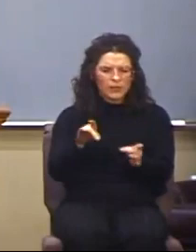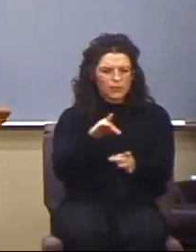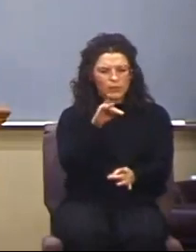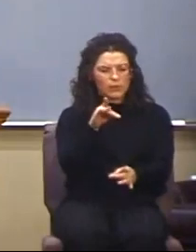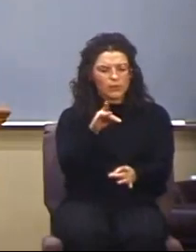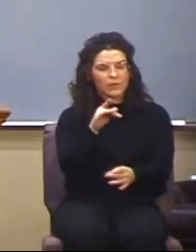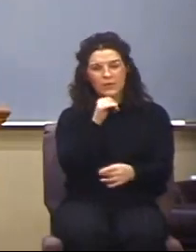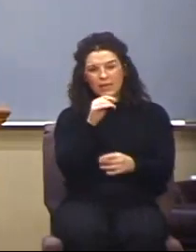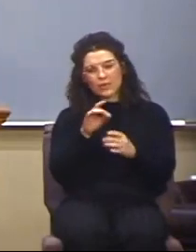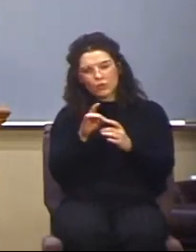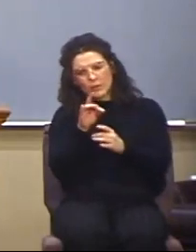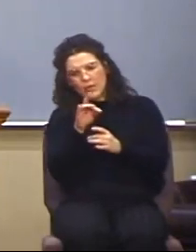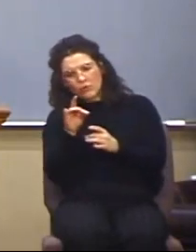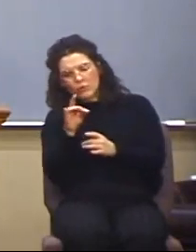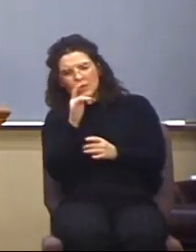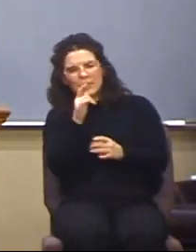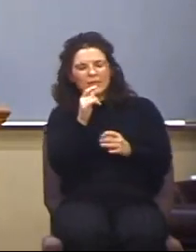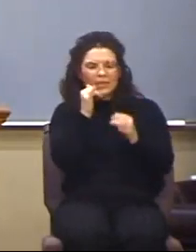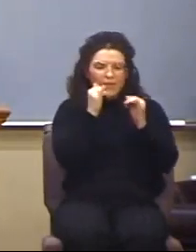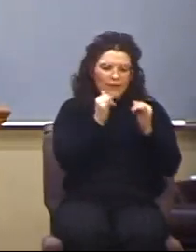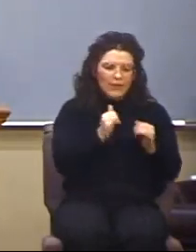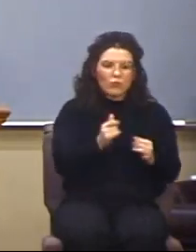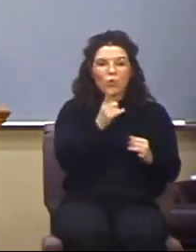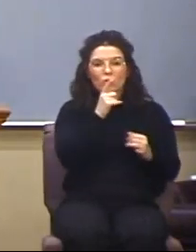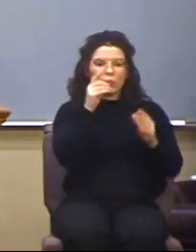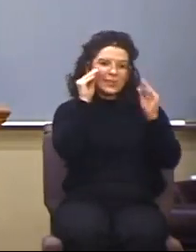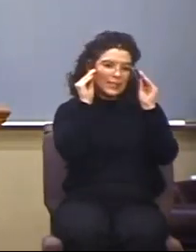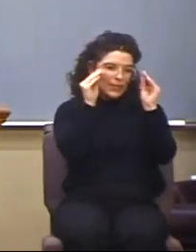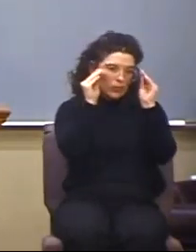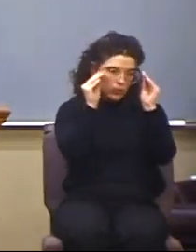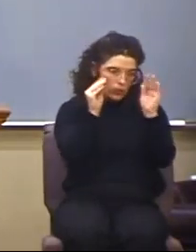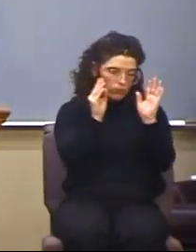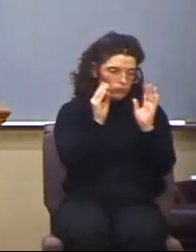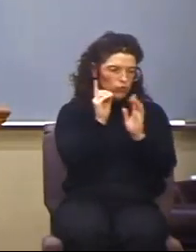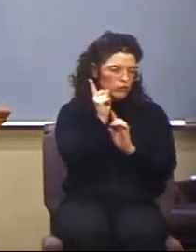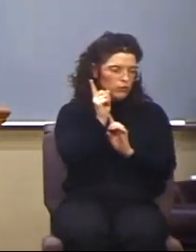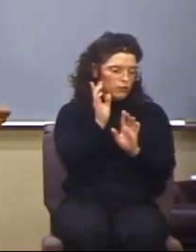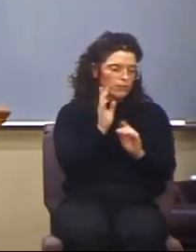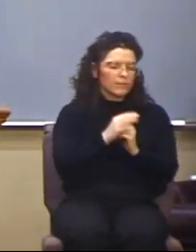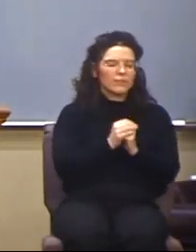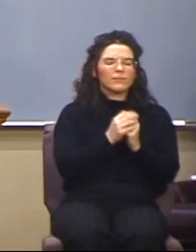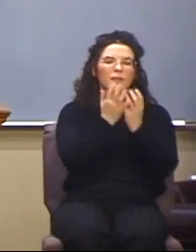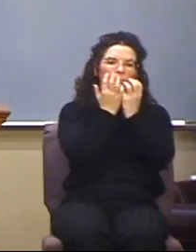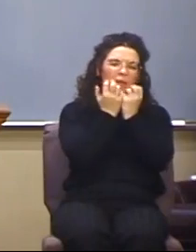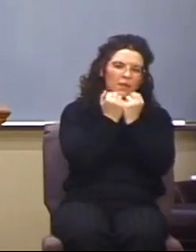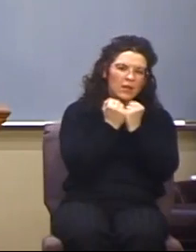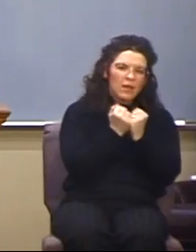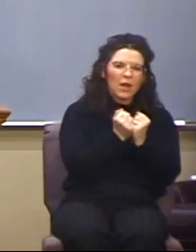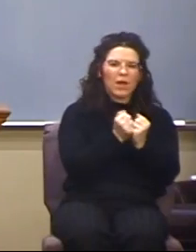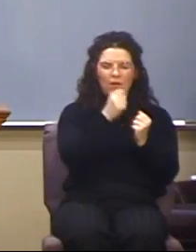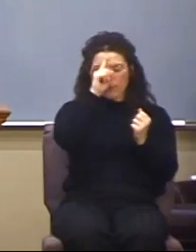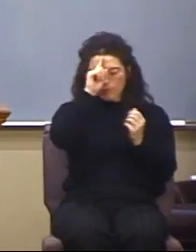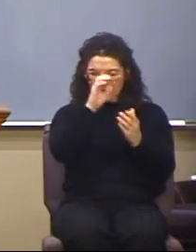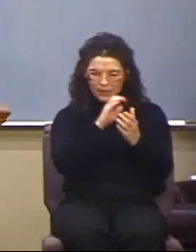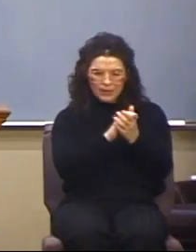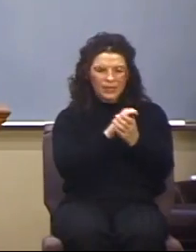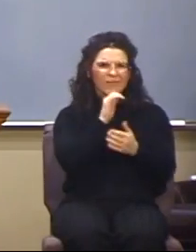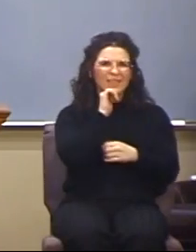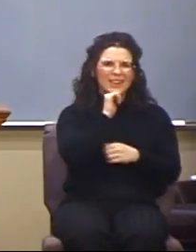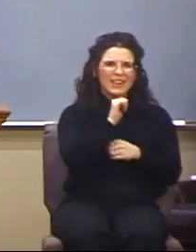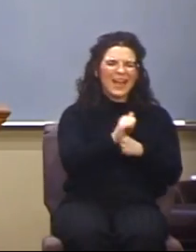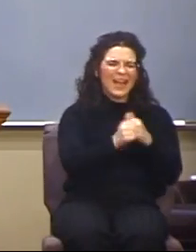We're going to find out. It's an individual who's teaching. Okay, just a second. Beloved, believe not every spirit,